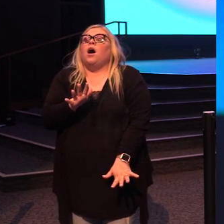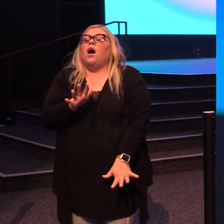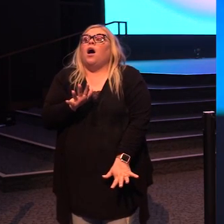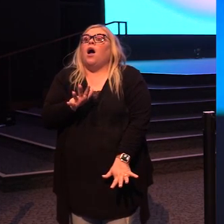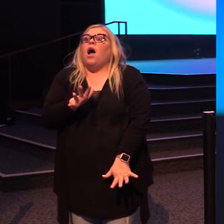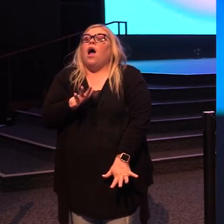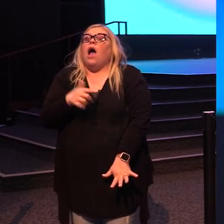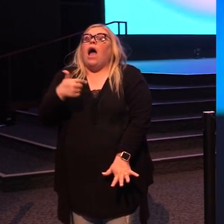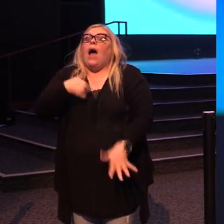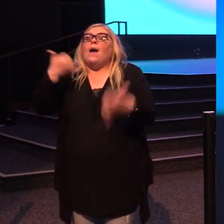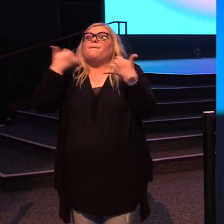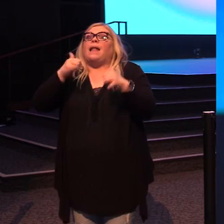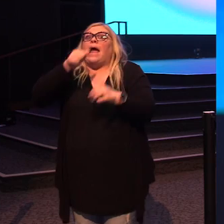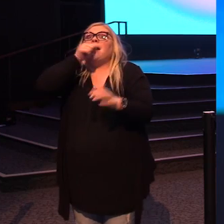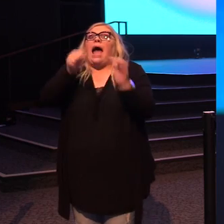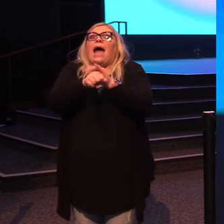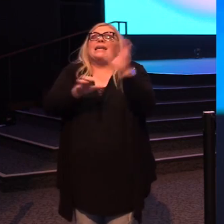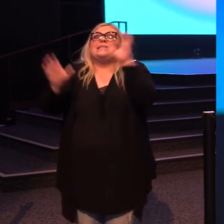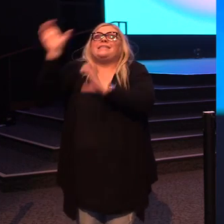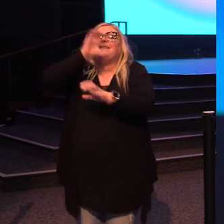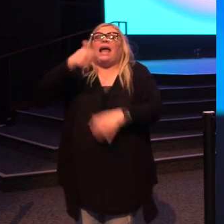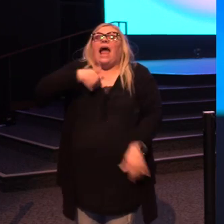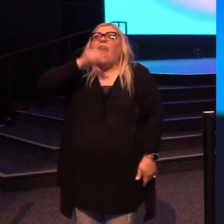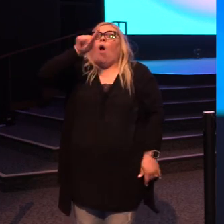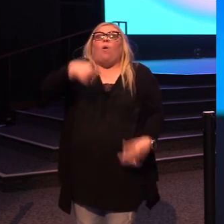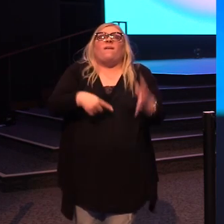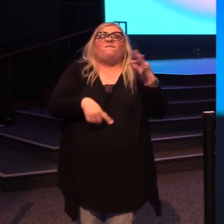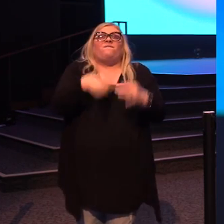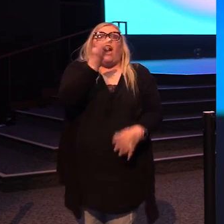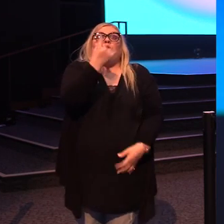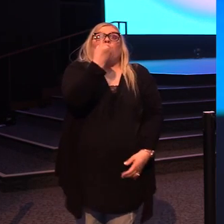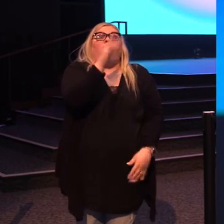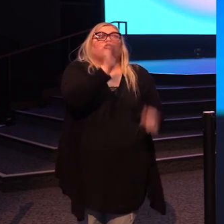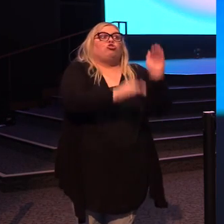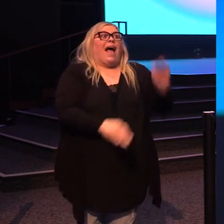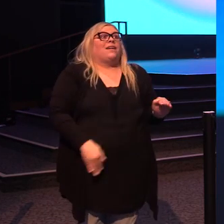I am playing hide and seek, and I only found one child.